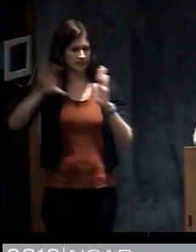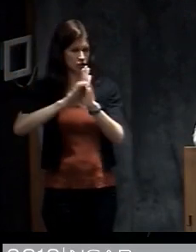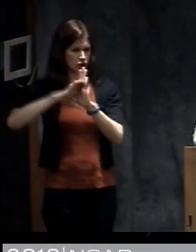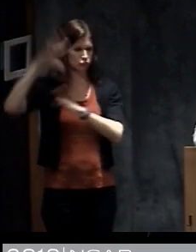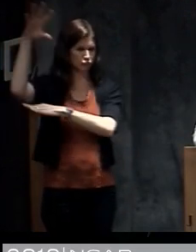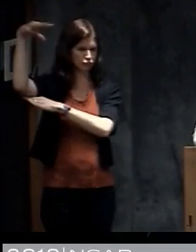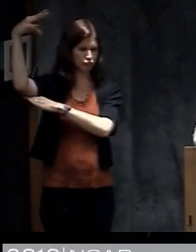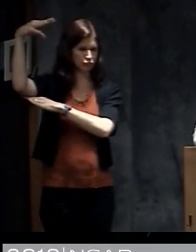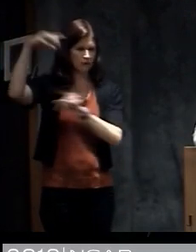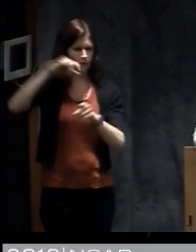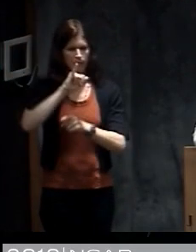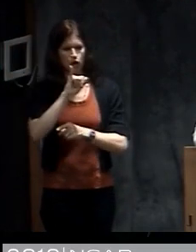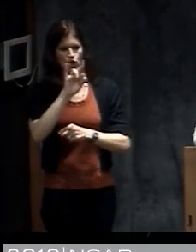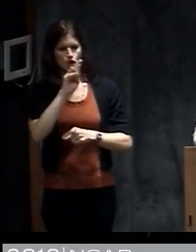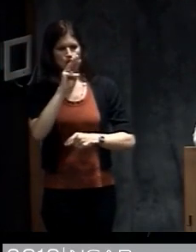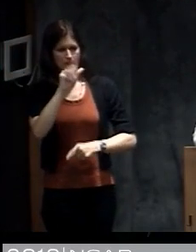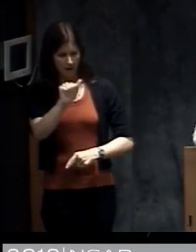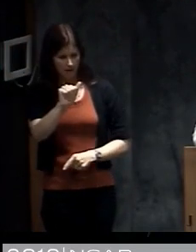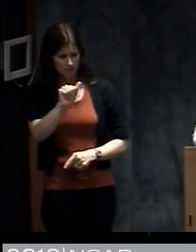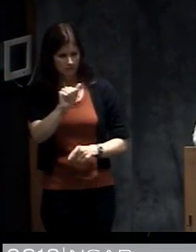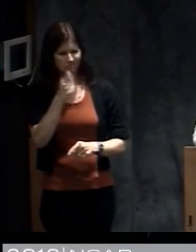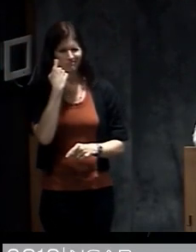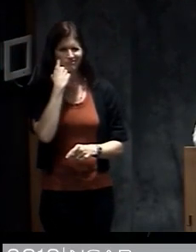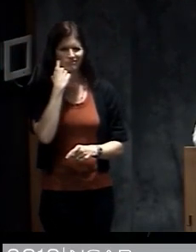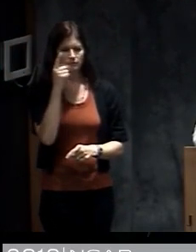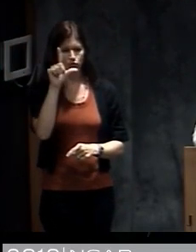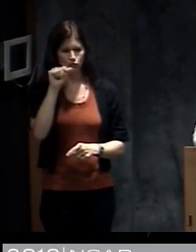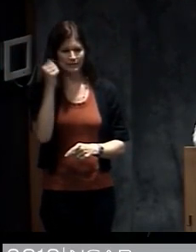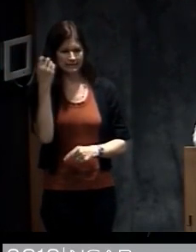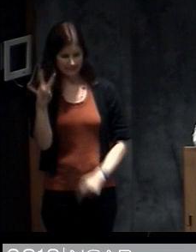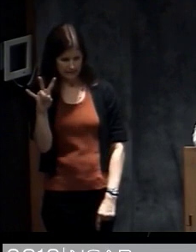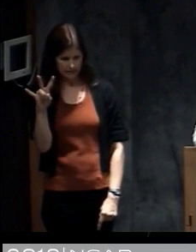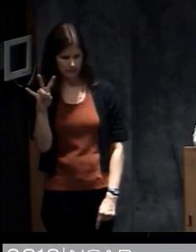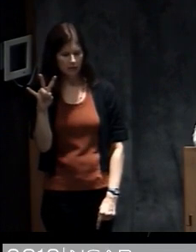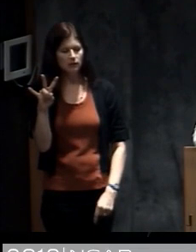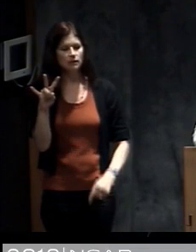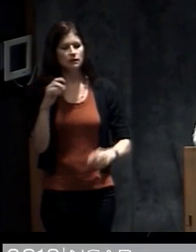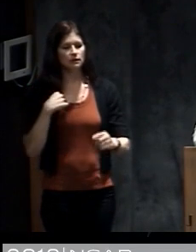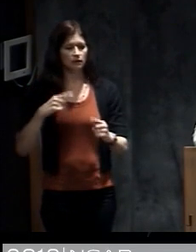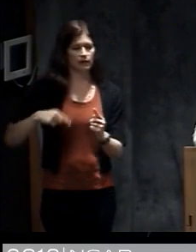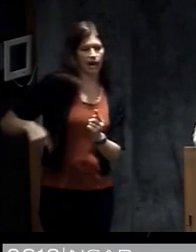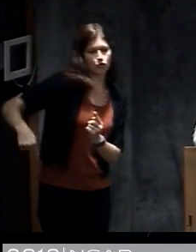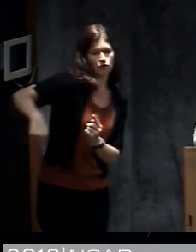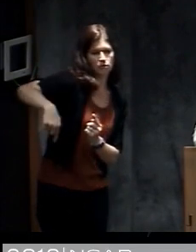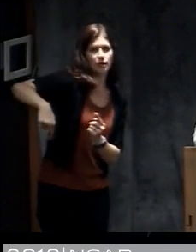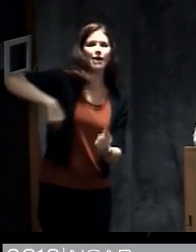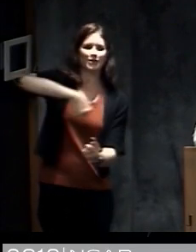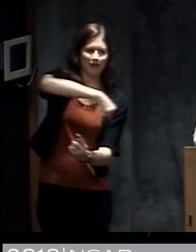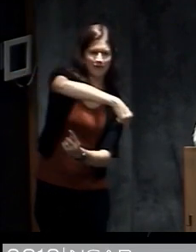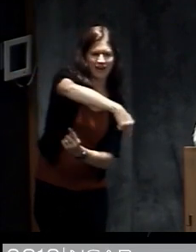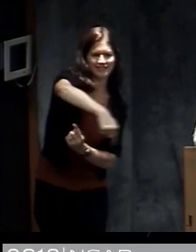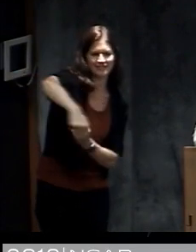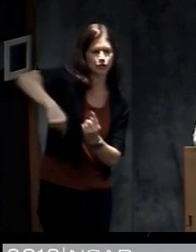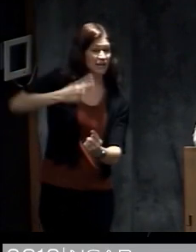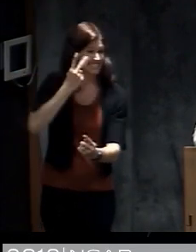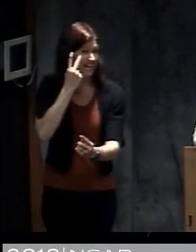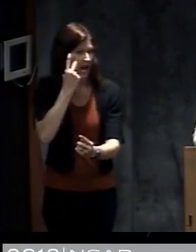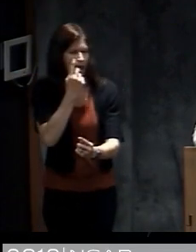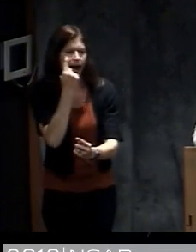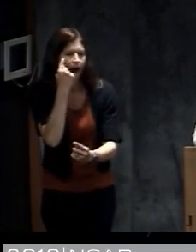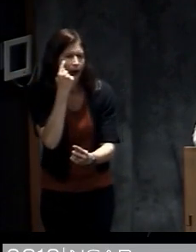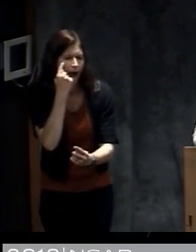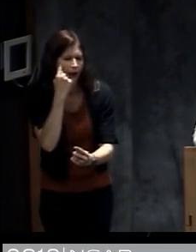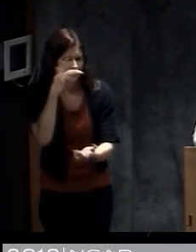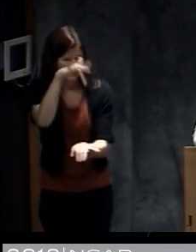this last season 2017. The wind rotates counterclockwise around the hurricane and you can see the eye that's in the center of the